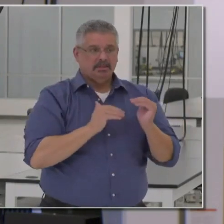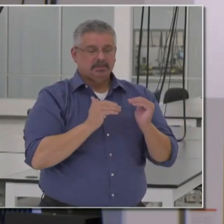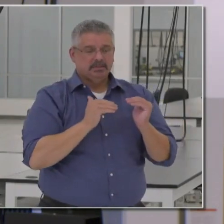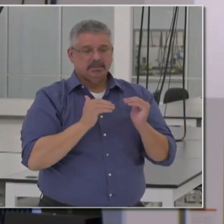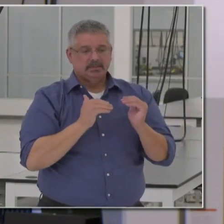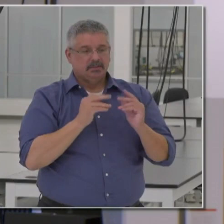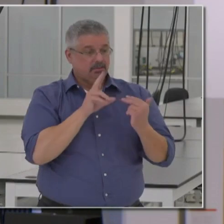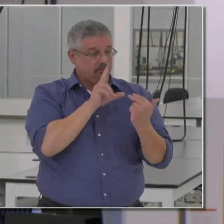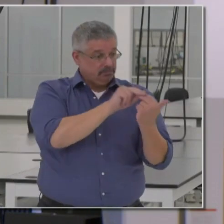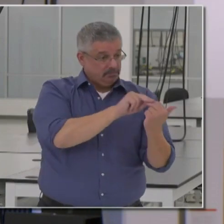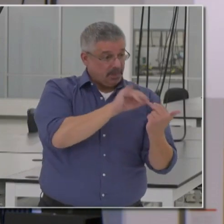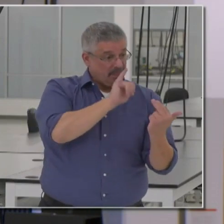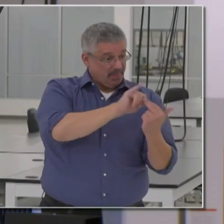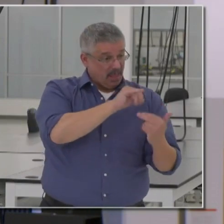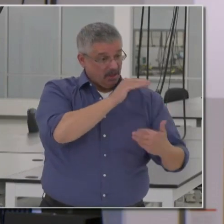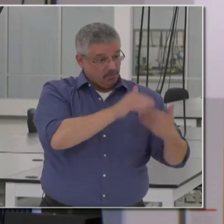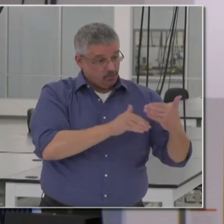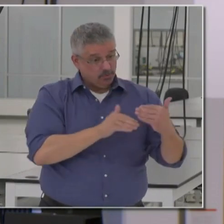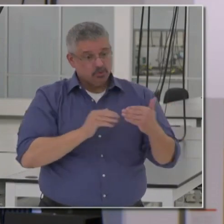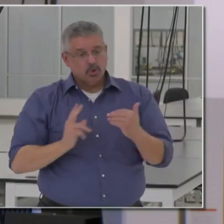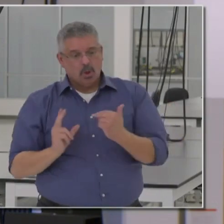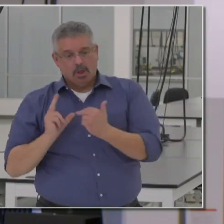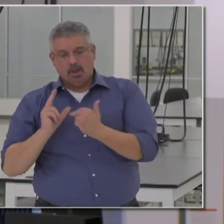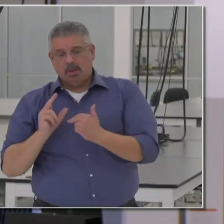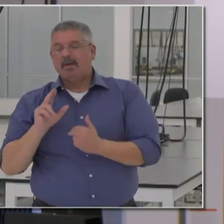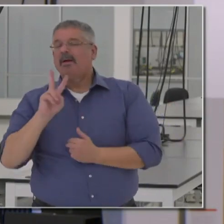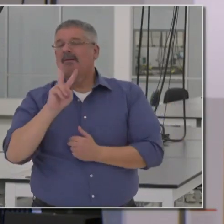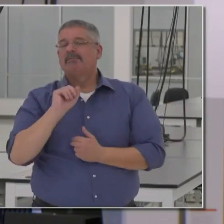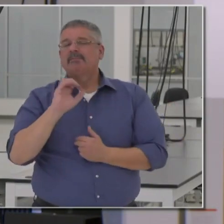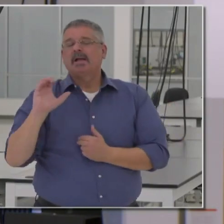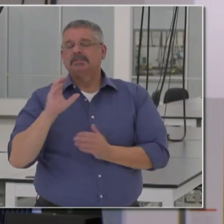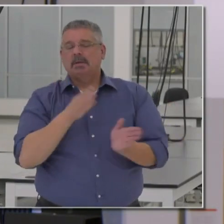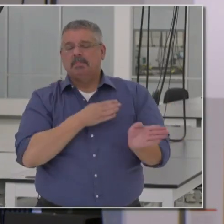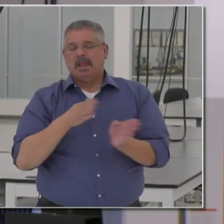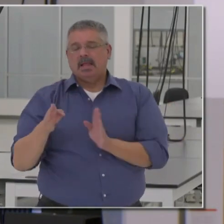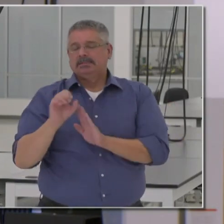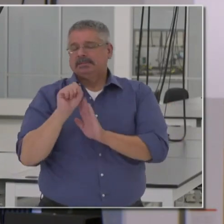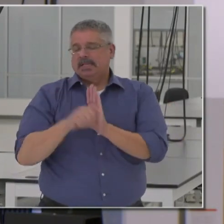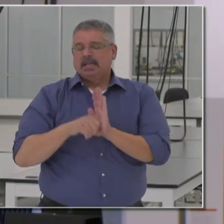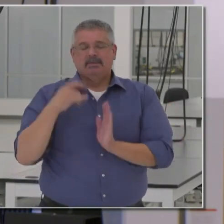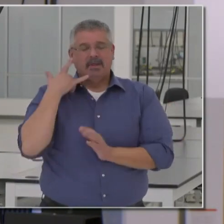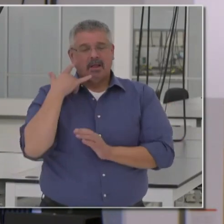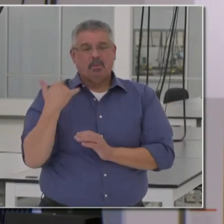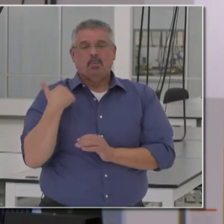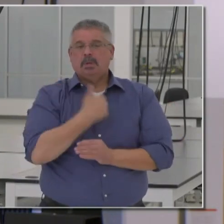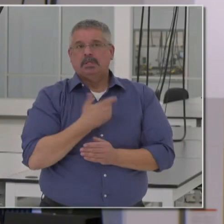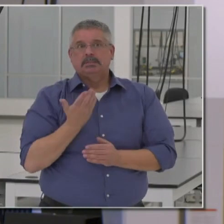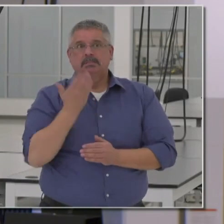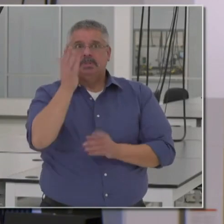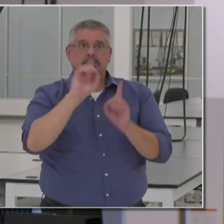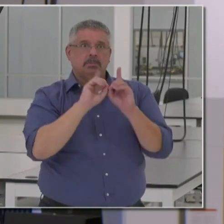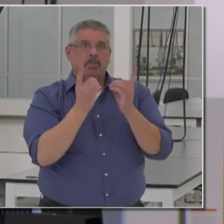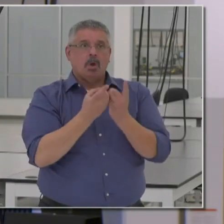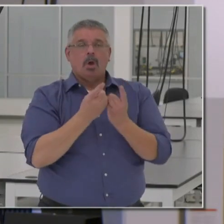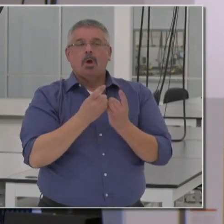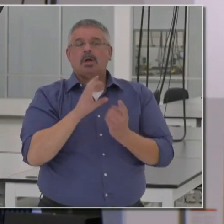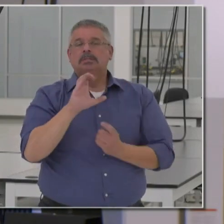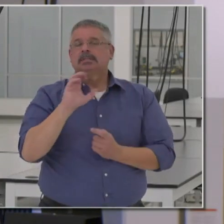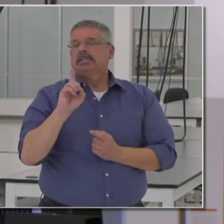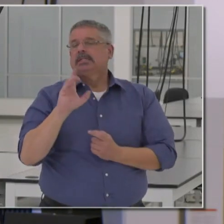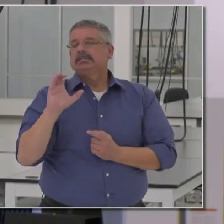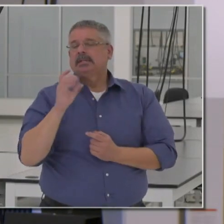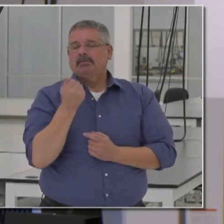that protocol to build our vaccination plan here in the state of California that we submitted to the Department of Defense and CDC